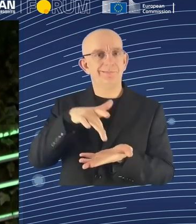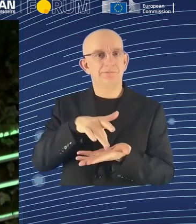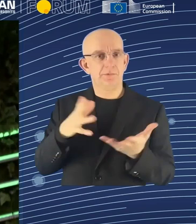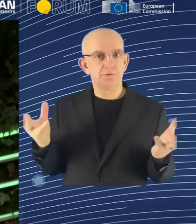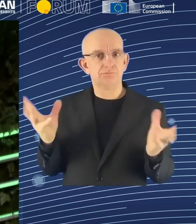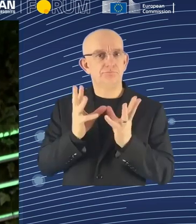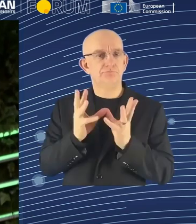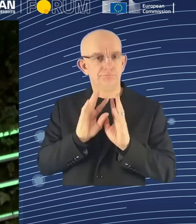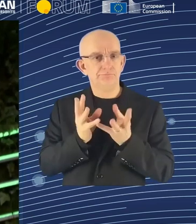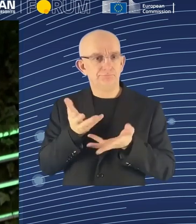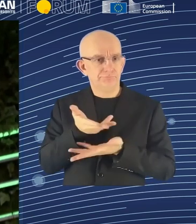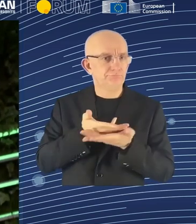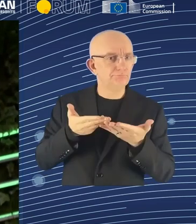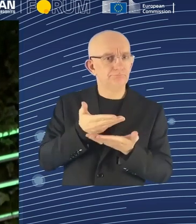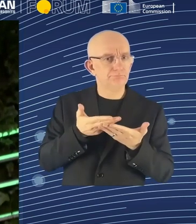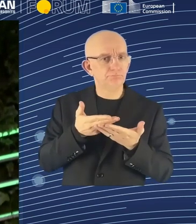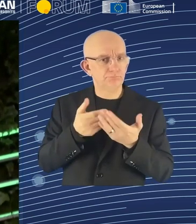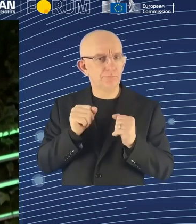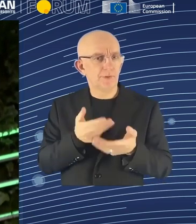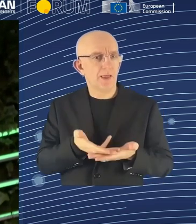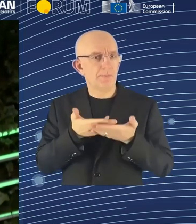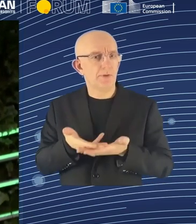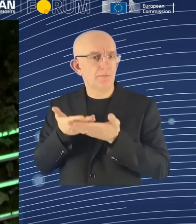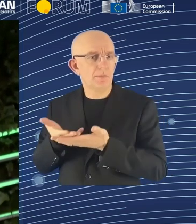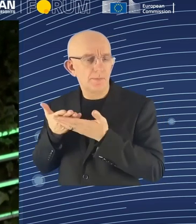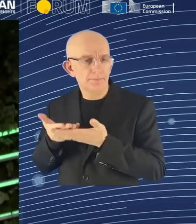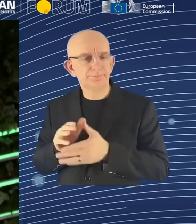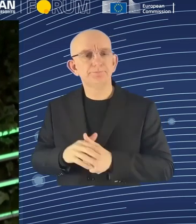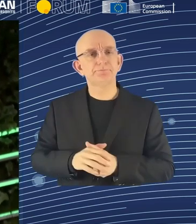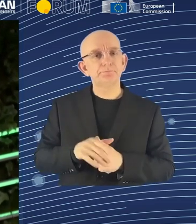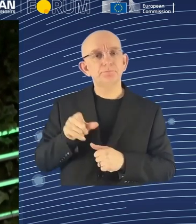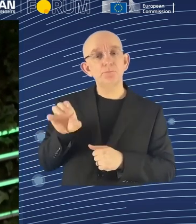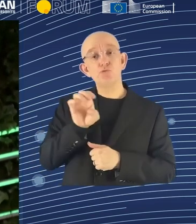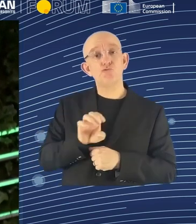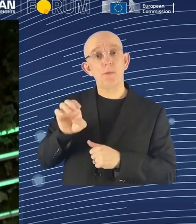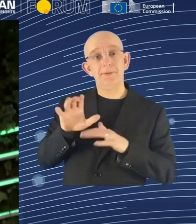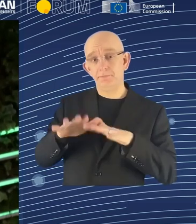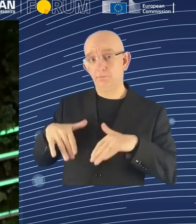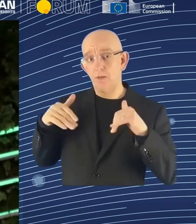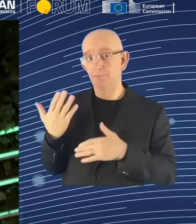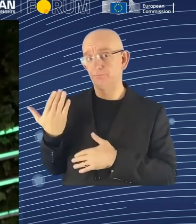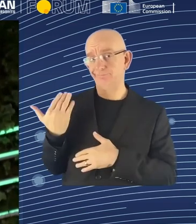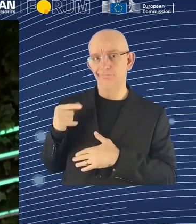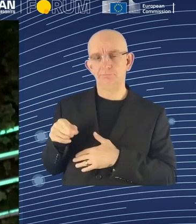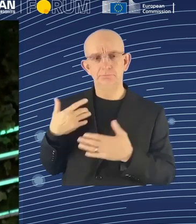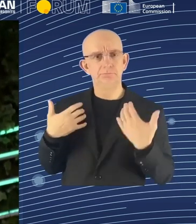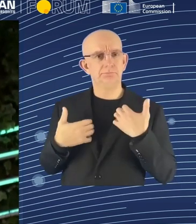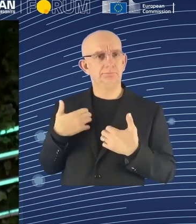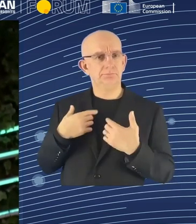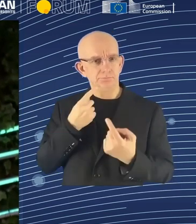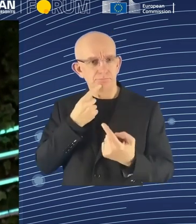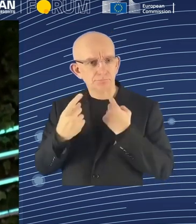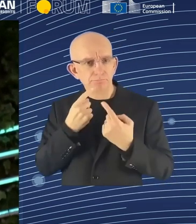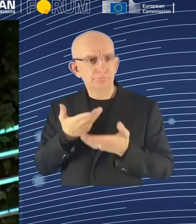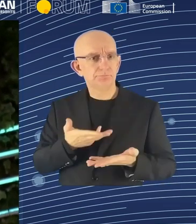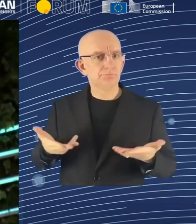a couple of days ago, and used to me to remember this, was that many of the entrepreneurs in the room felt that there is not enough funding for